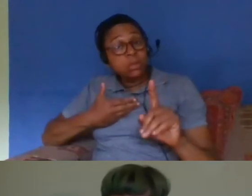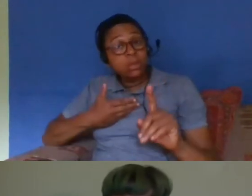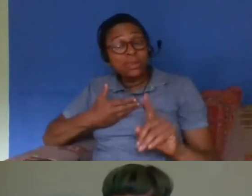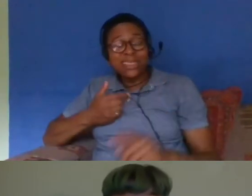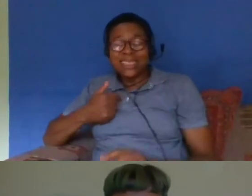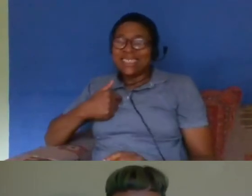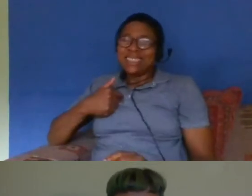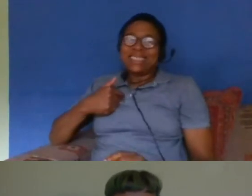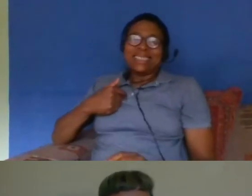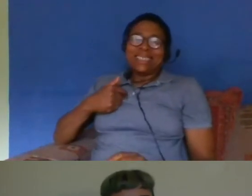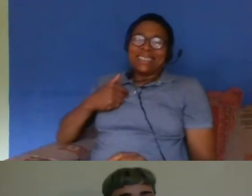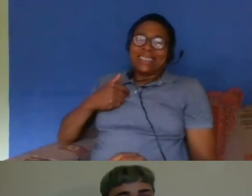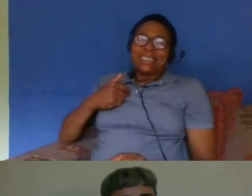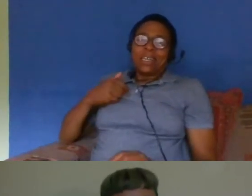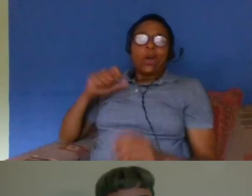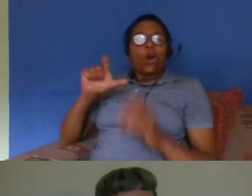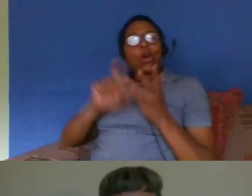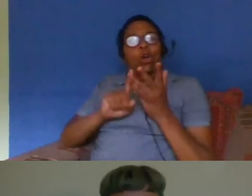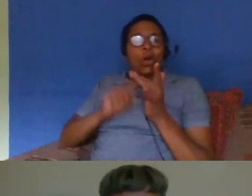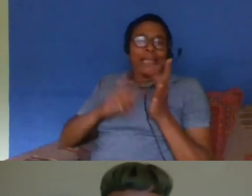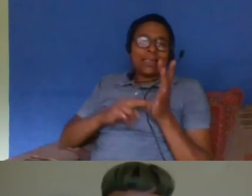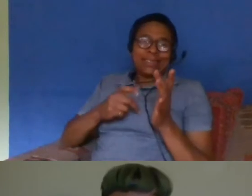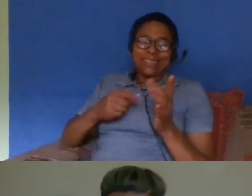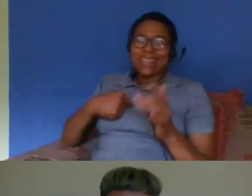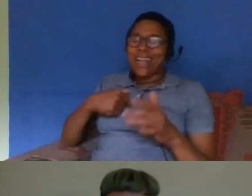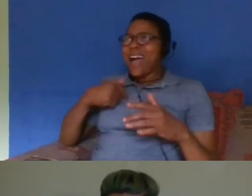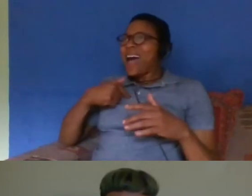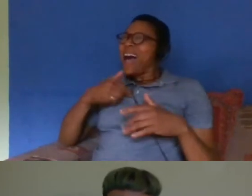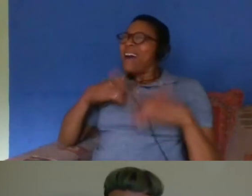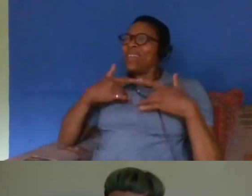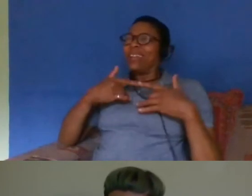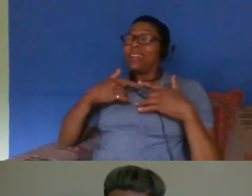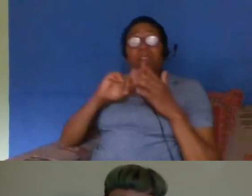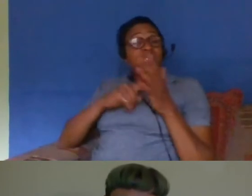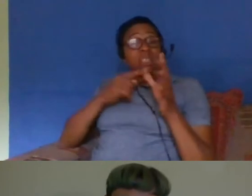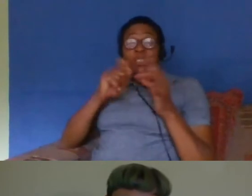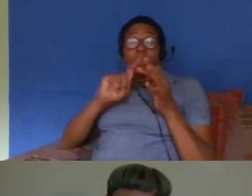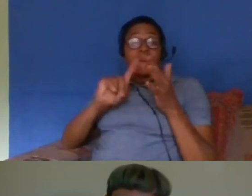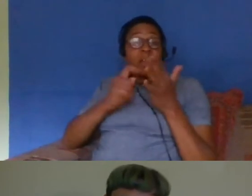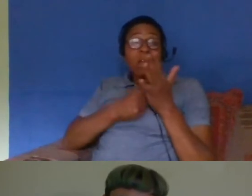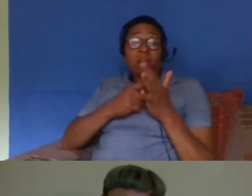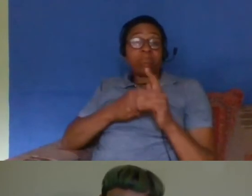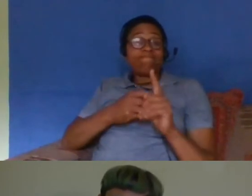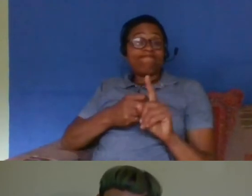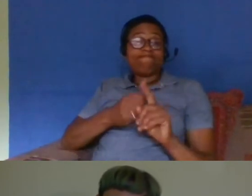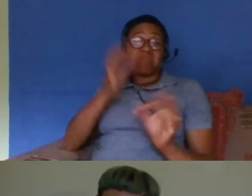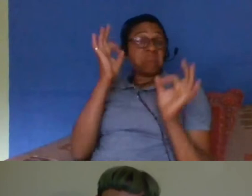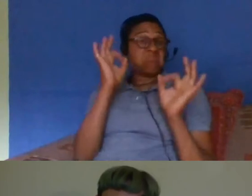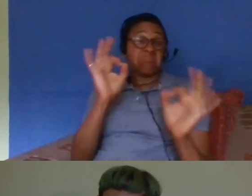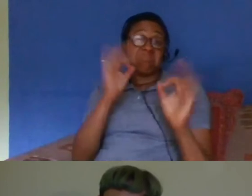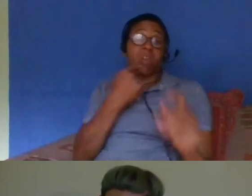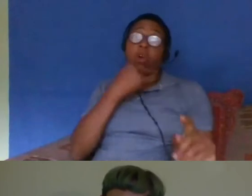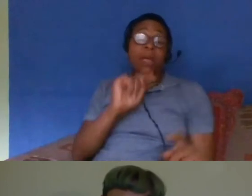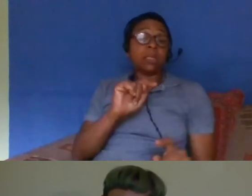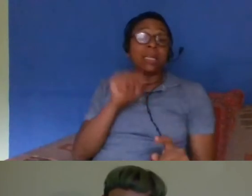really well should we rewind um um i and jabeer spoke brilliantly there about the